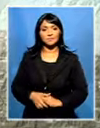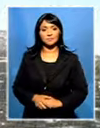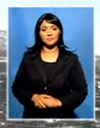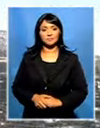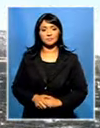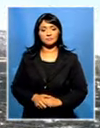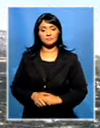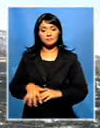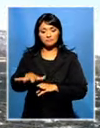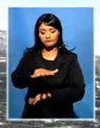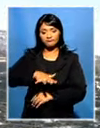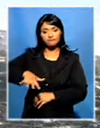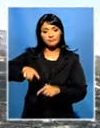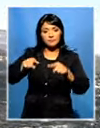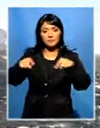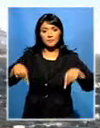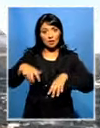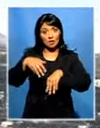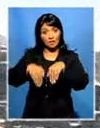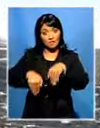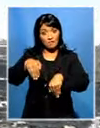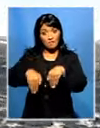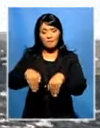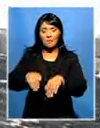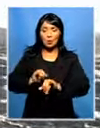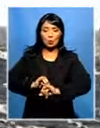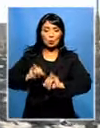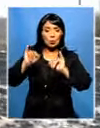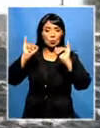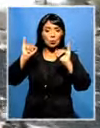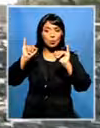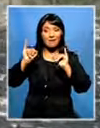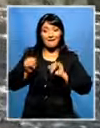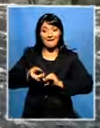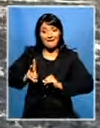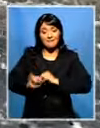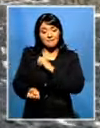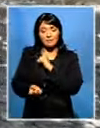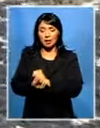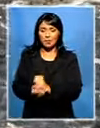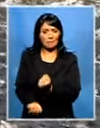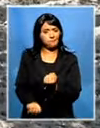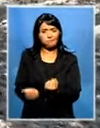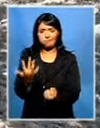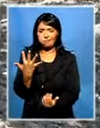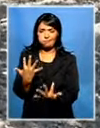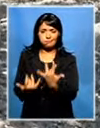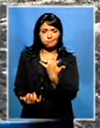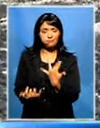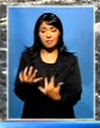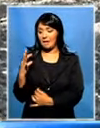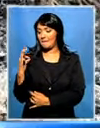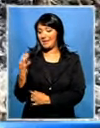Drought-stricken farmers are under siege. Now another blow. The runaway felt fire ignited on Monday.